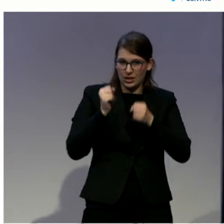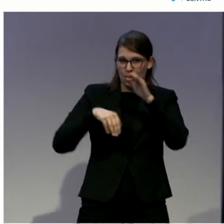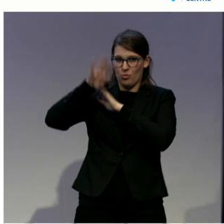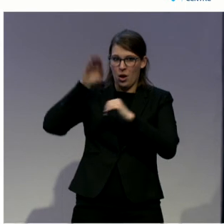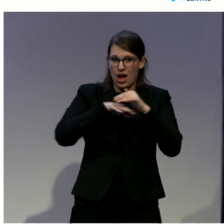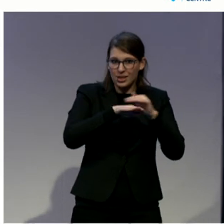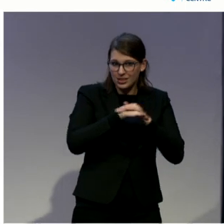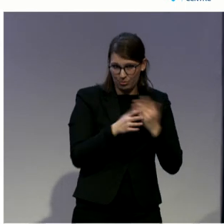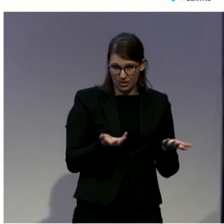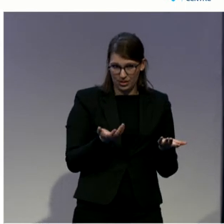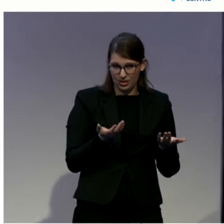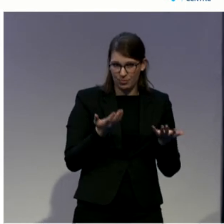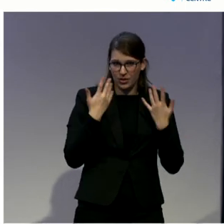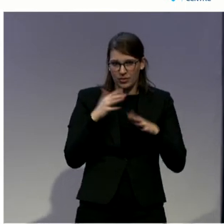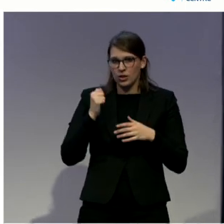disabilities.